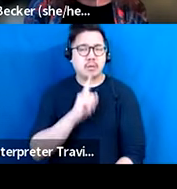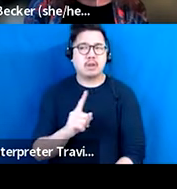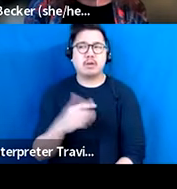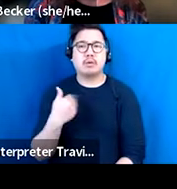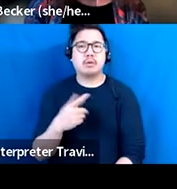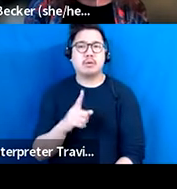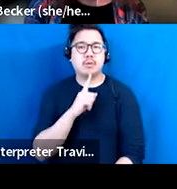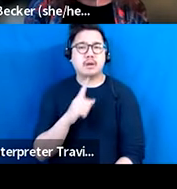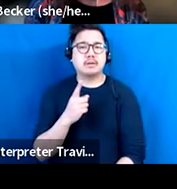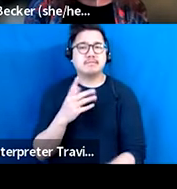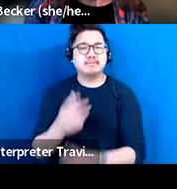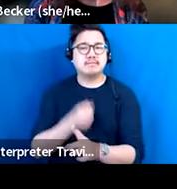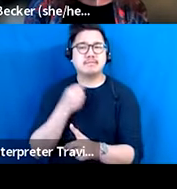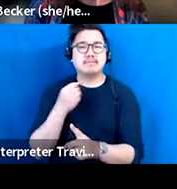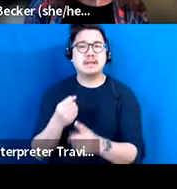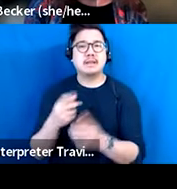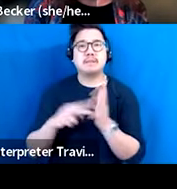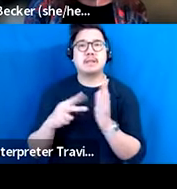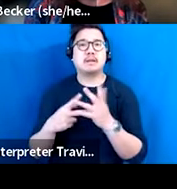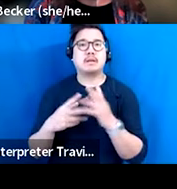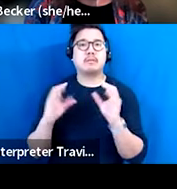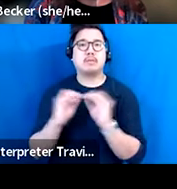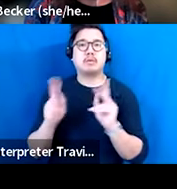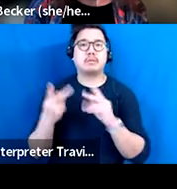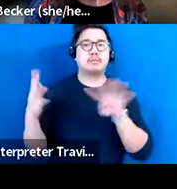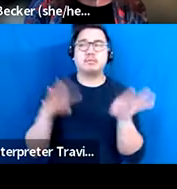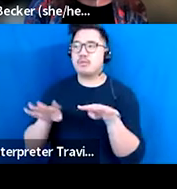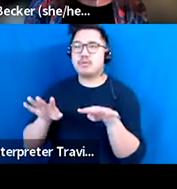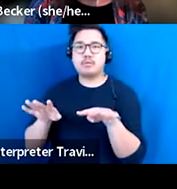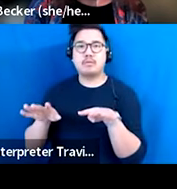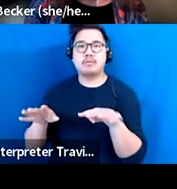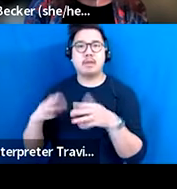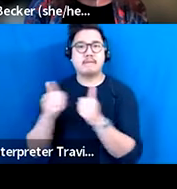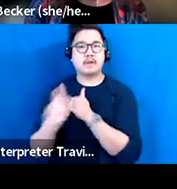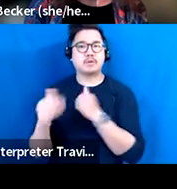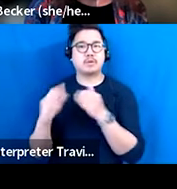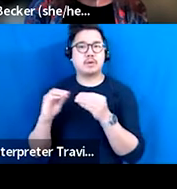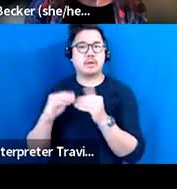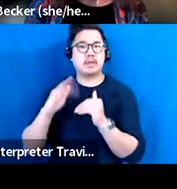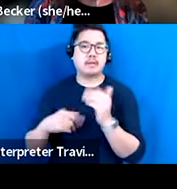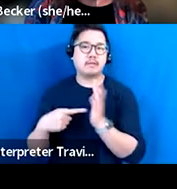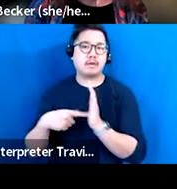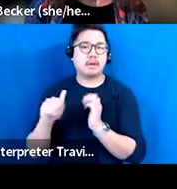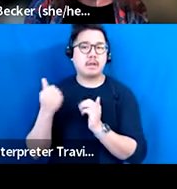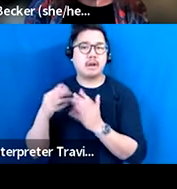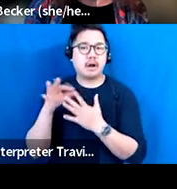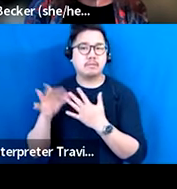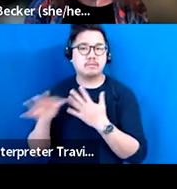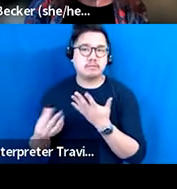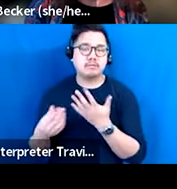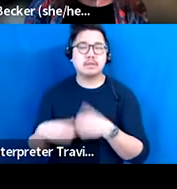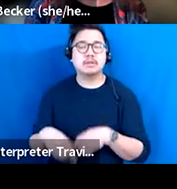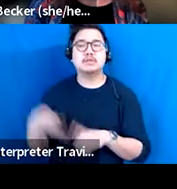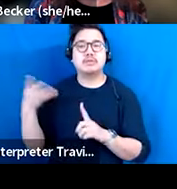5000 options on Netflix. And then the question is, okay, how do we fund